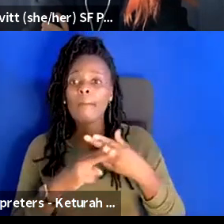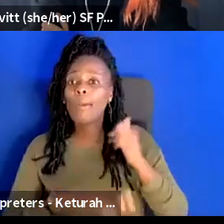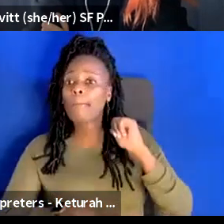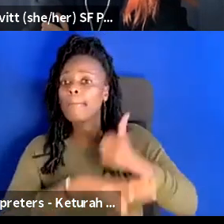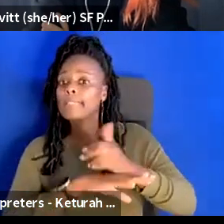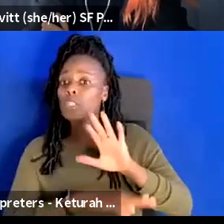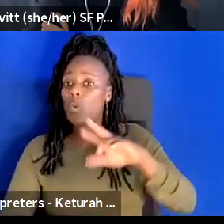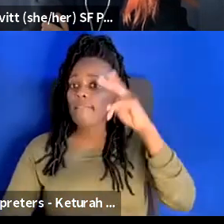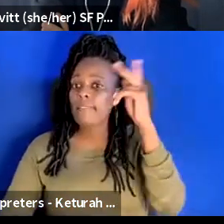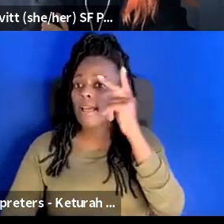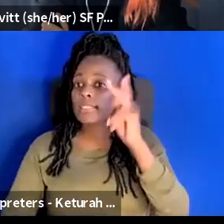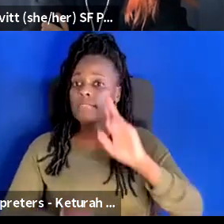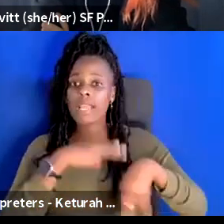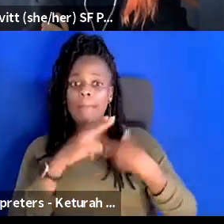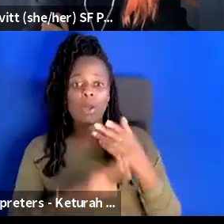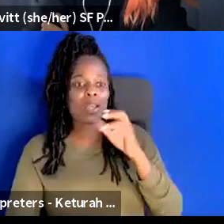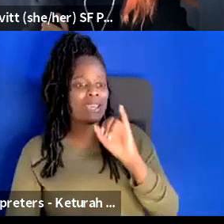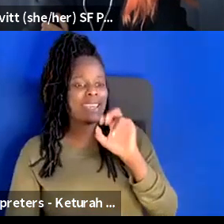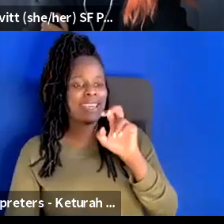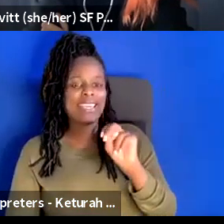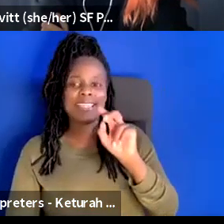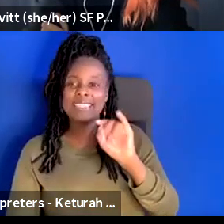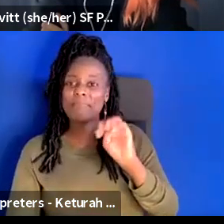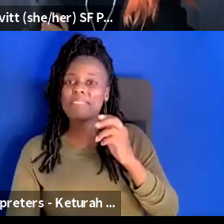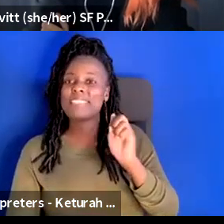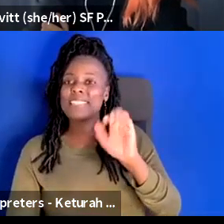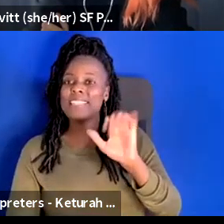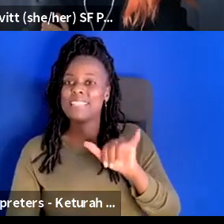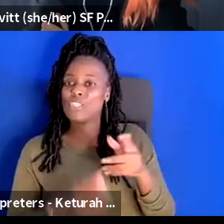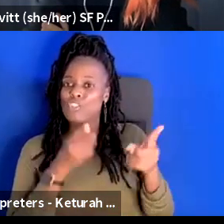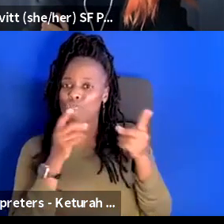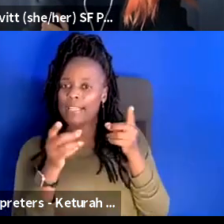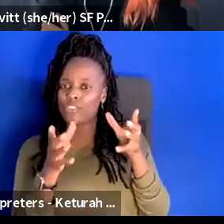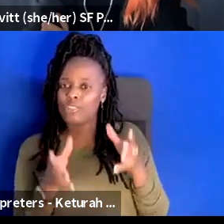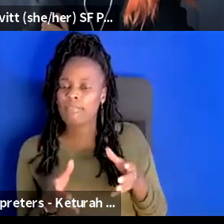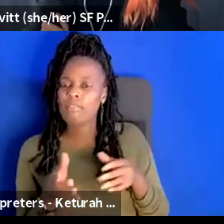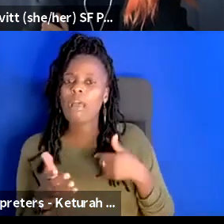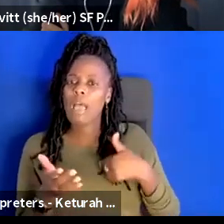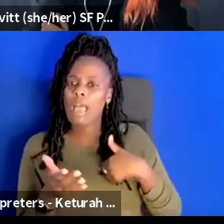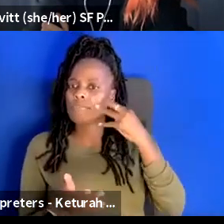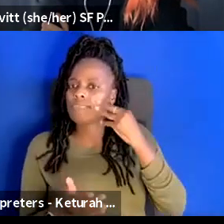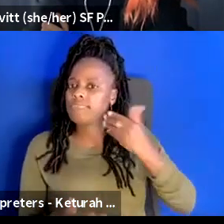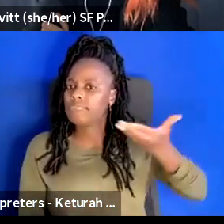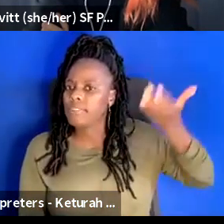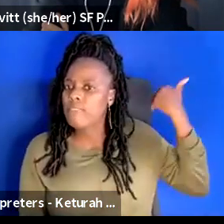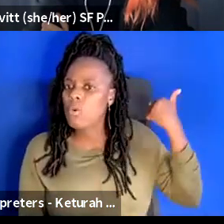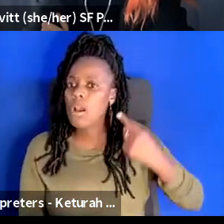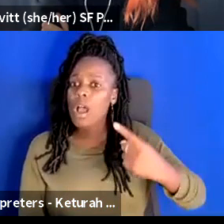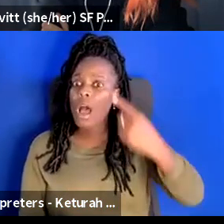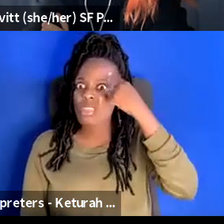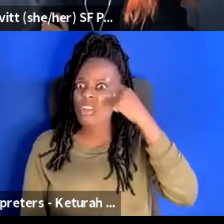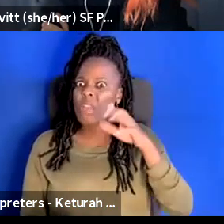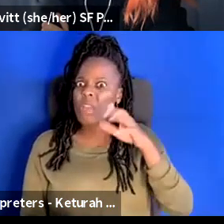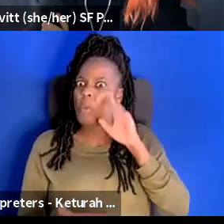on intimacy direction and I have to say in my first experience with intimacy direction a few years ago my first thought was like it's going to censor me